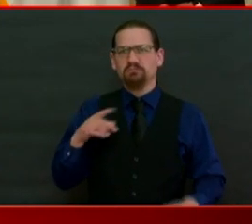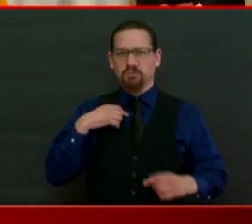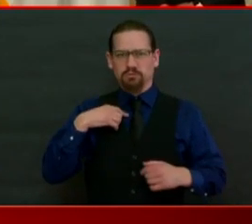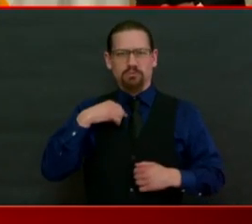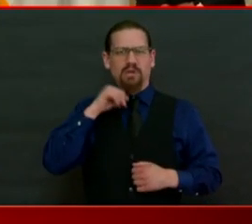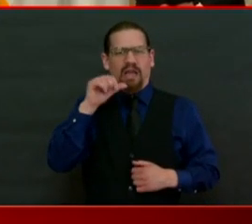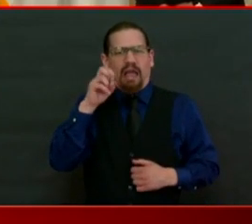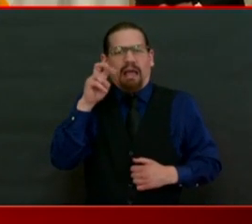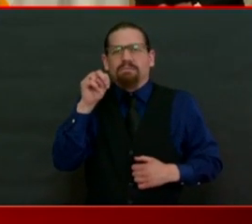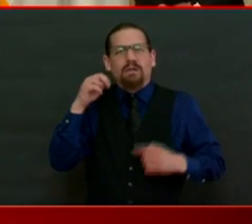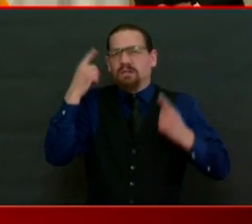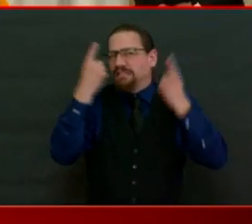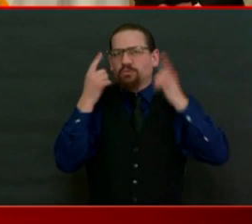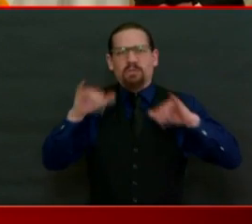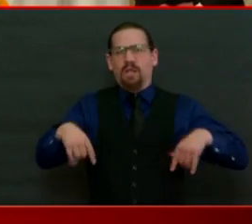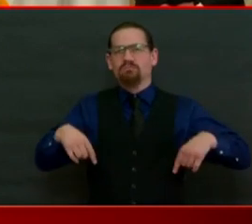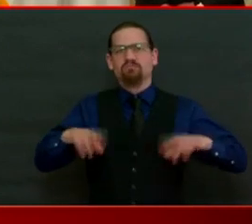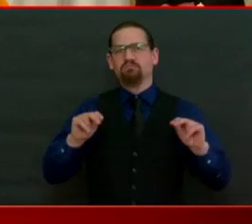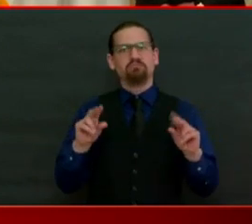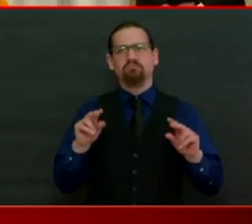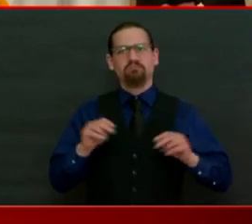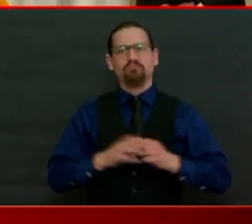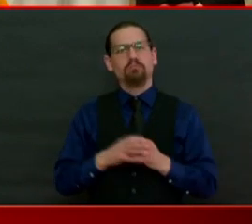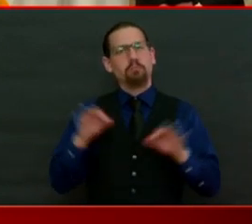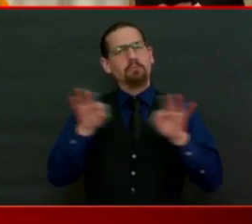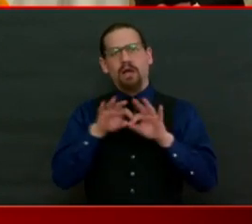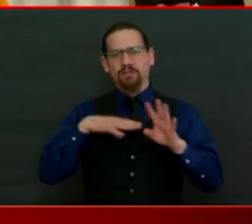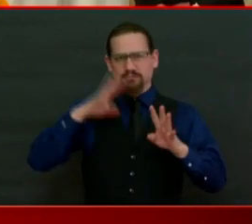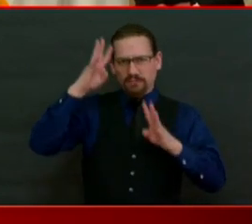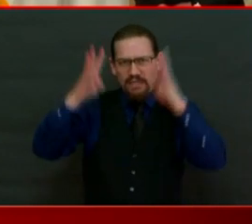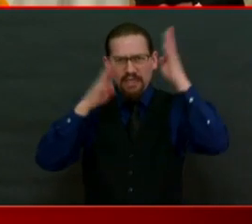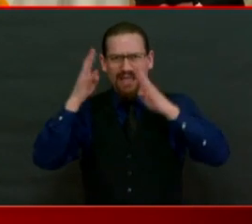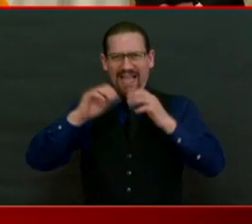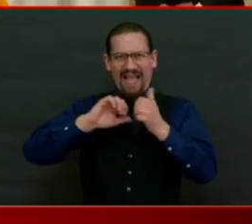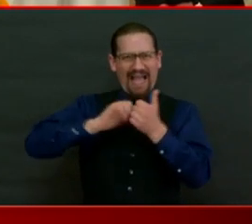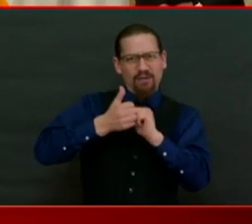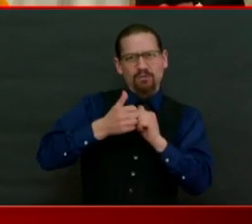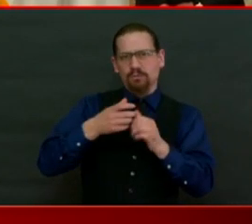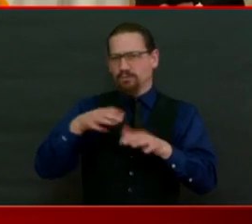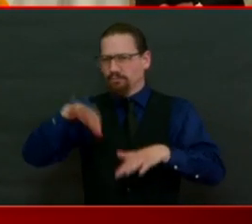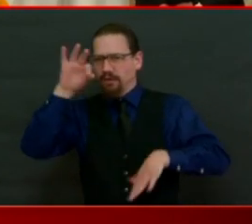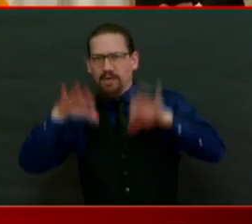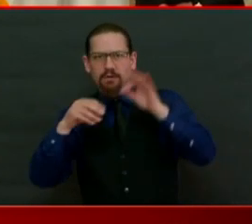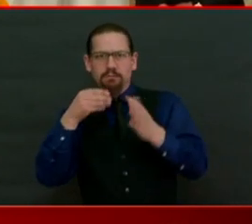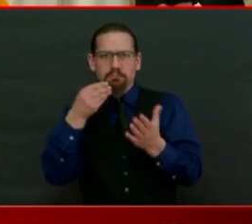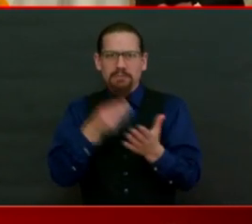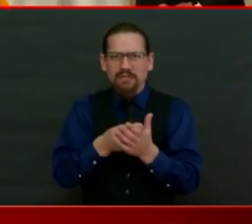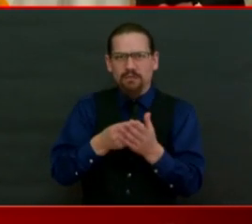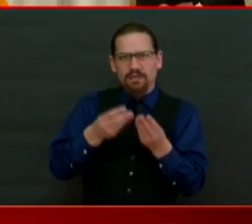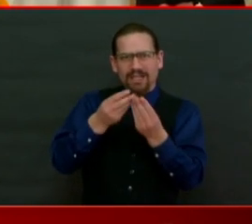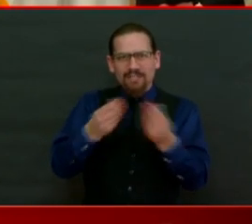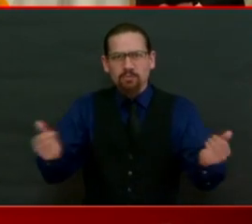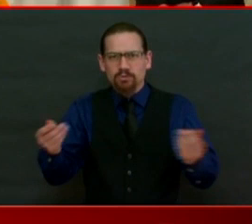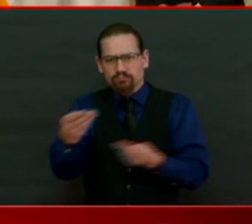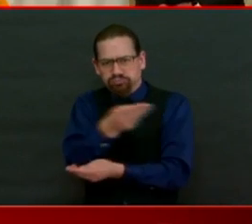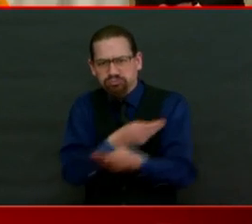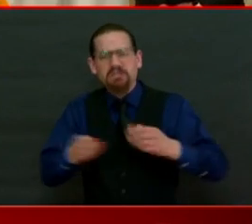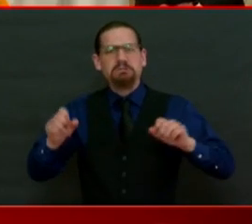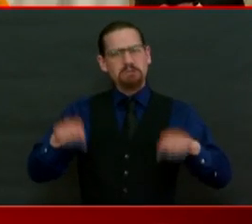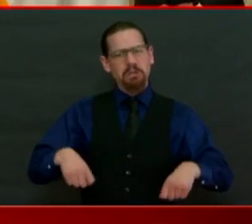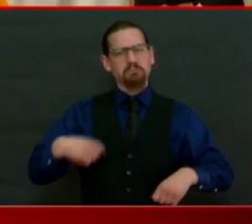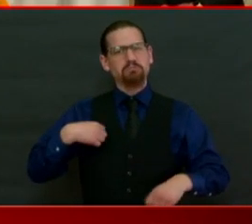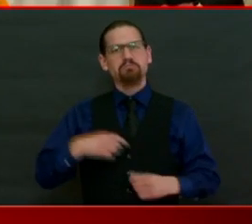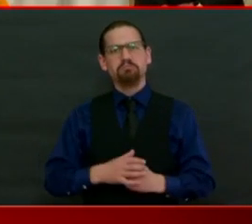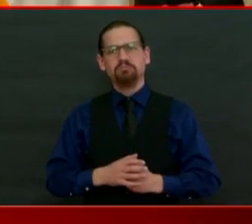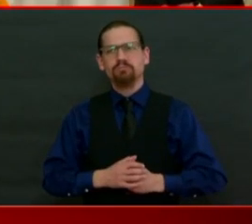creative and solve our problem and balance our budget. And that's what we'll do. ABC 6 News Director Kelly Johnston asks, we spoke to